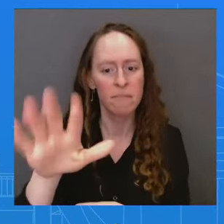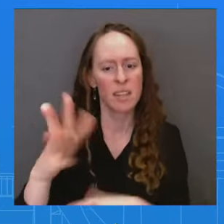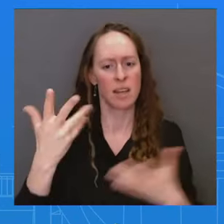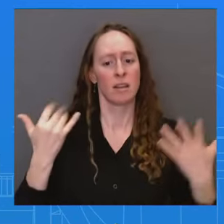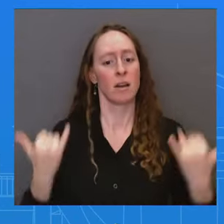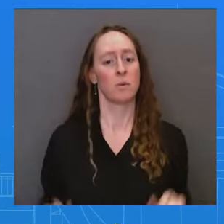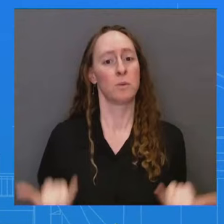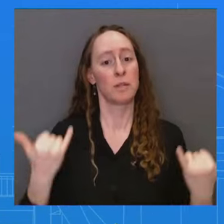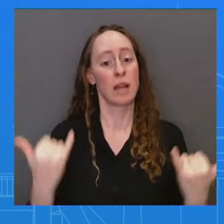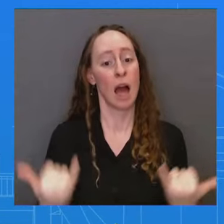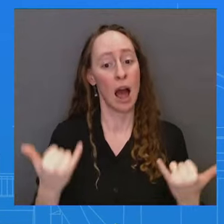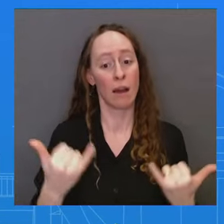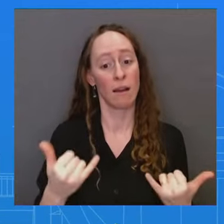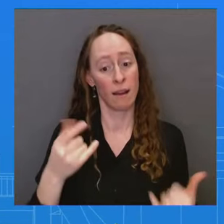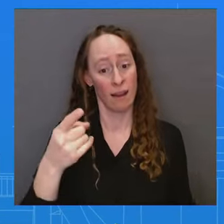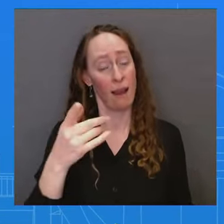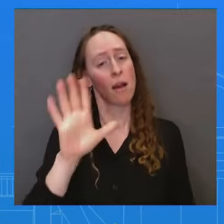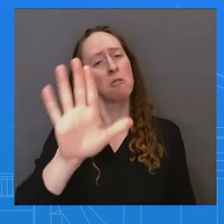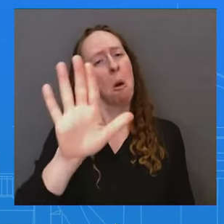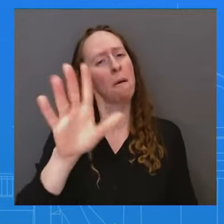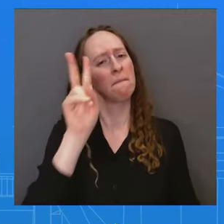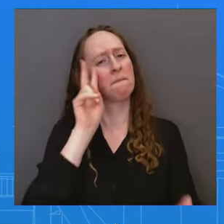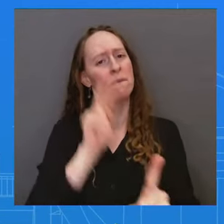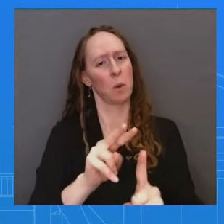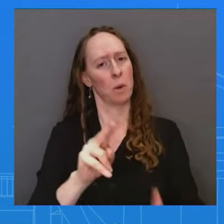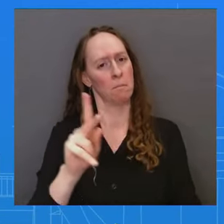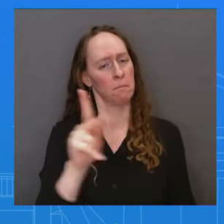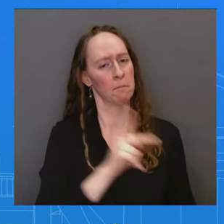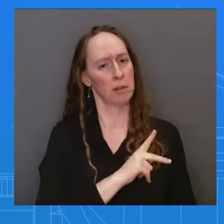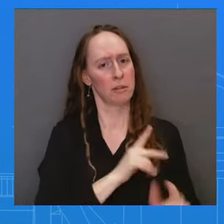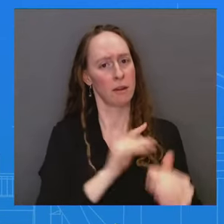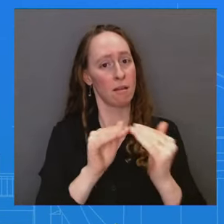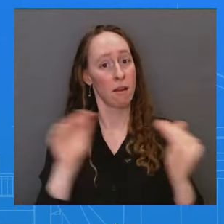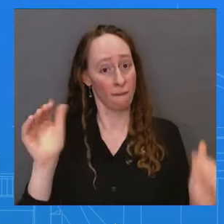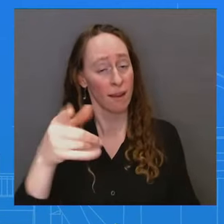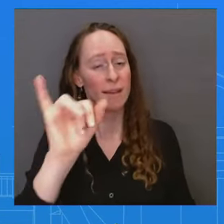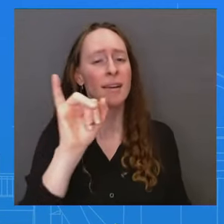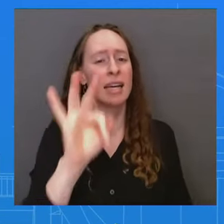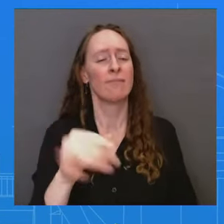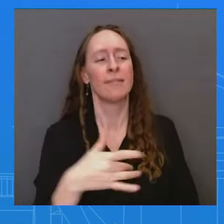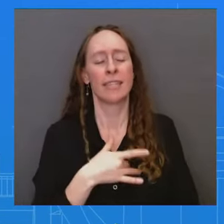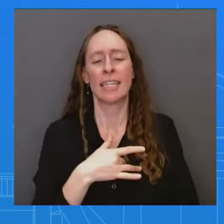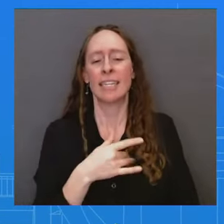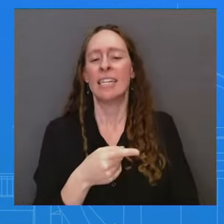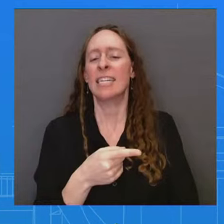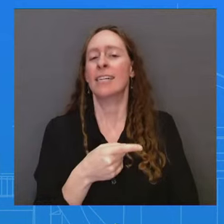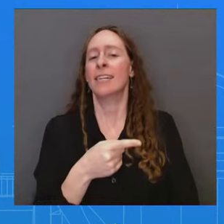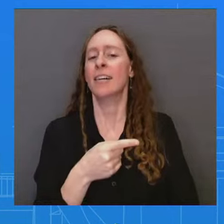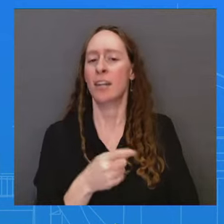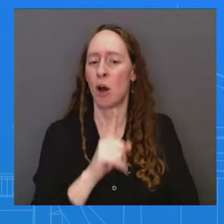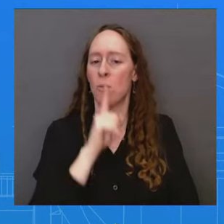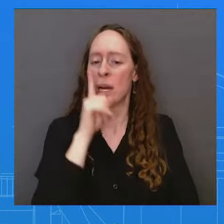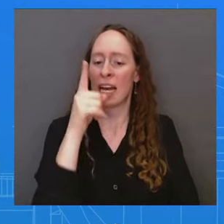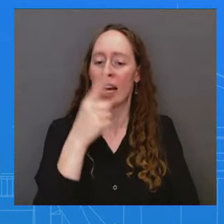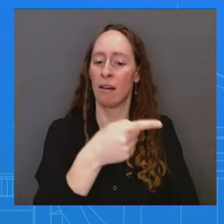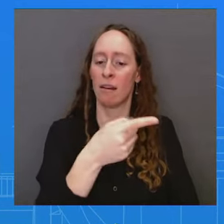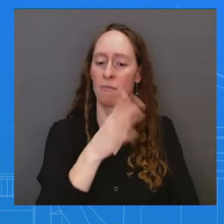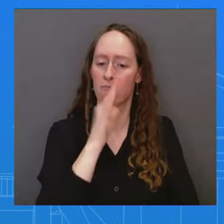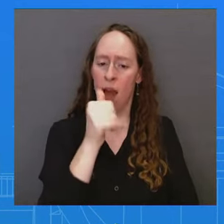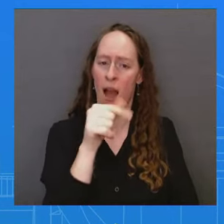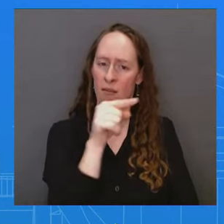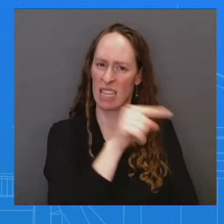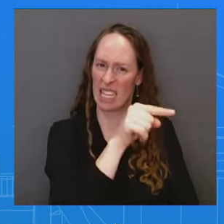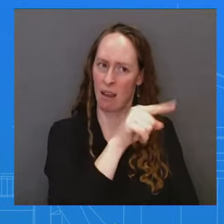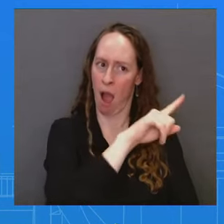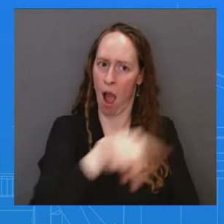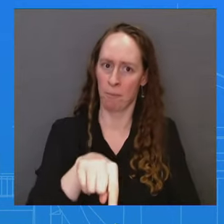House if the Secretary of Defense were to take questions from reporters himself? Is that something that you think might be a useful exercise